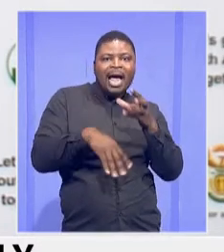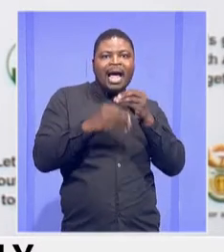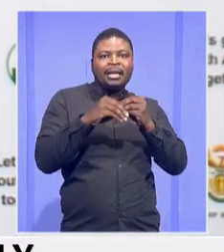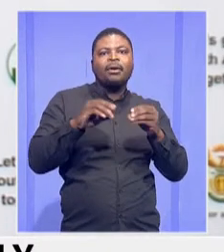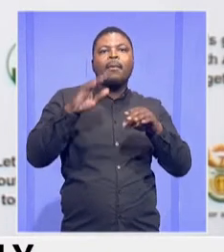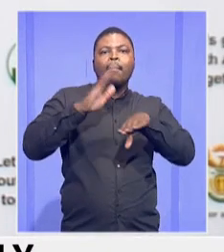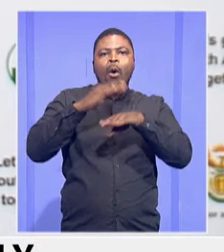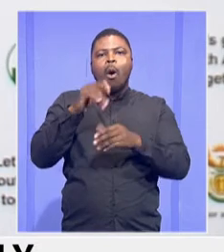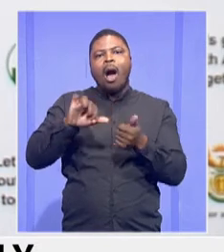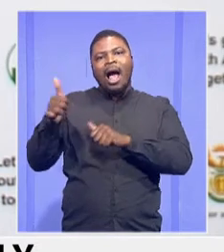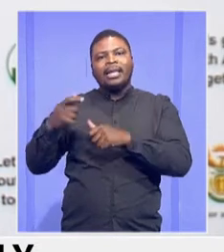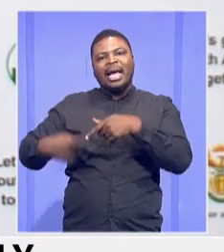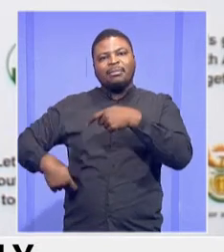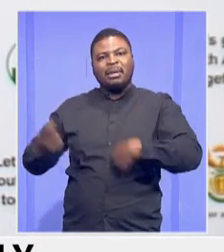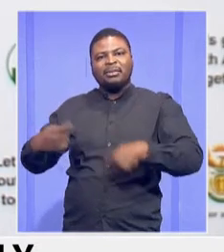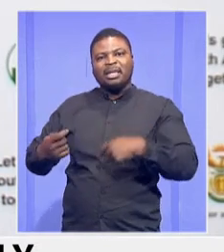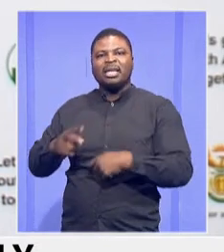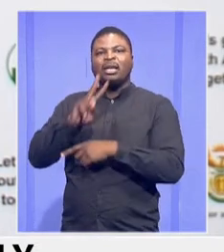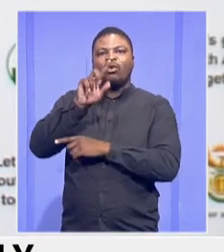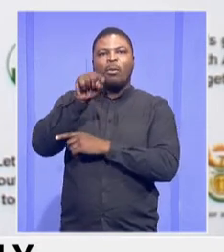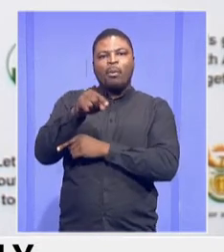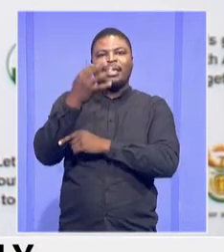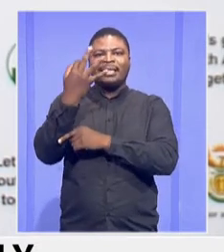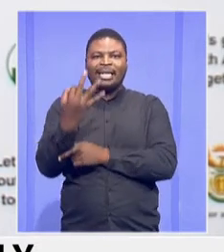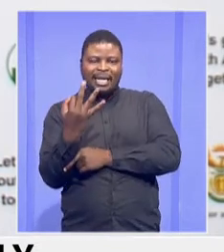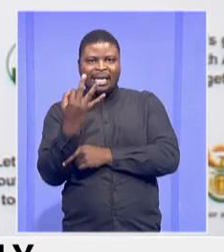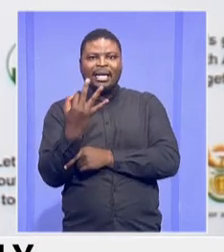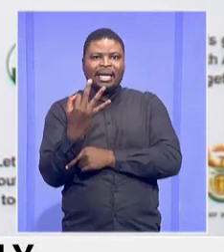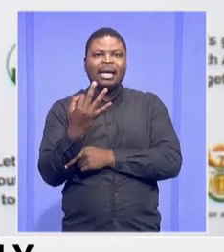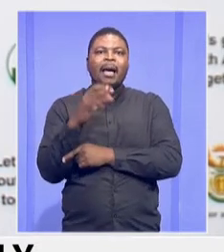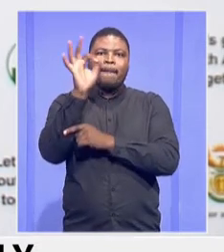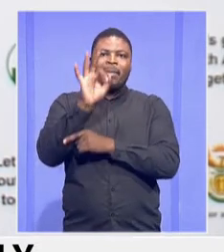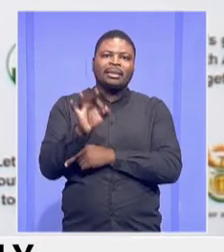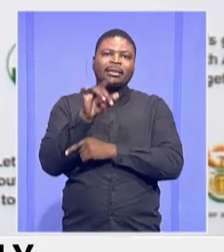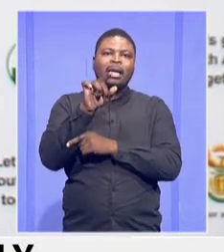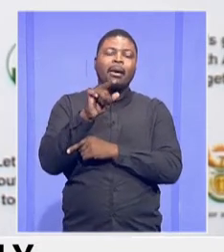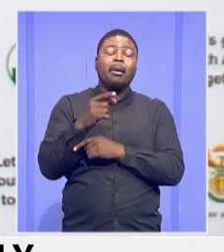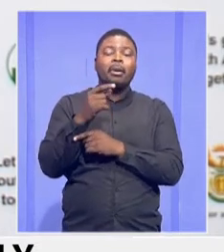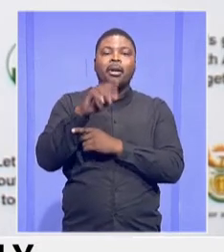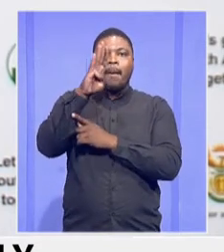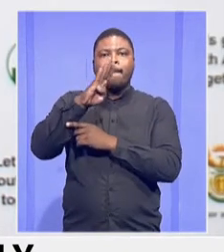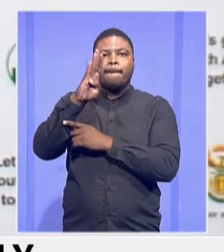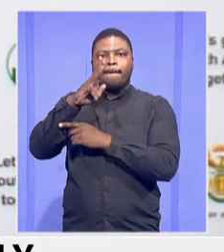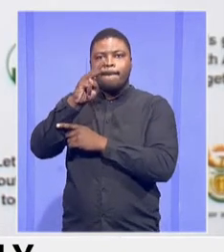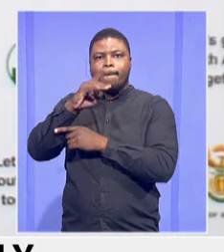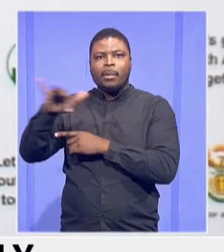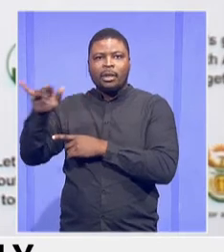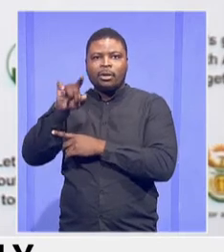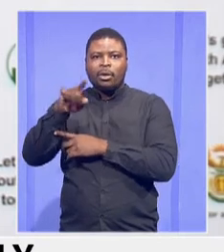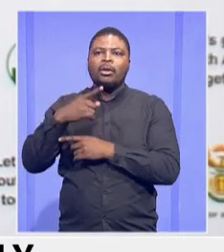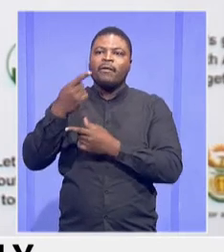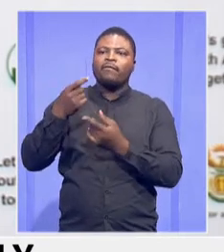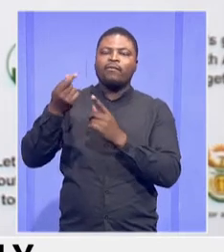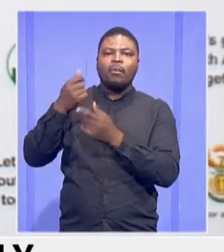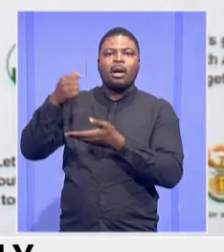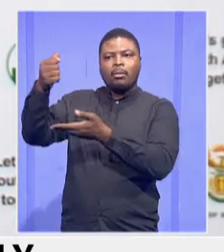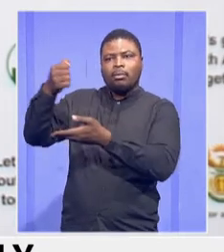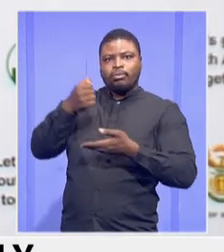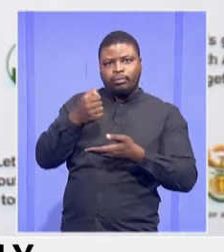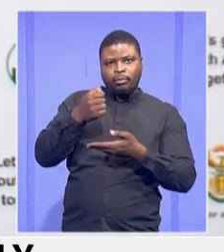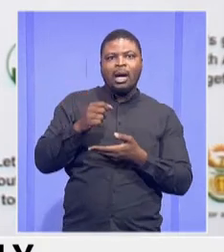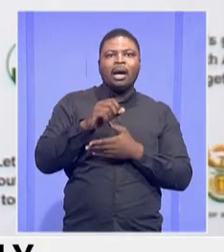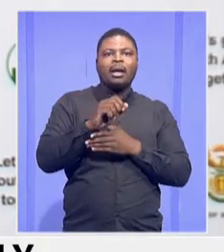us to 2.3, which will be 96% expenditure for what the dollar has allocated to us. I've